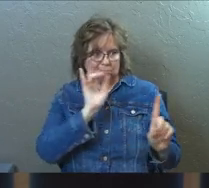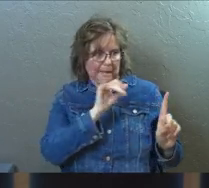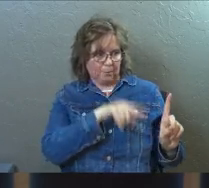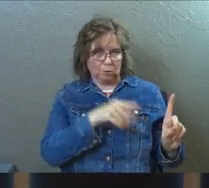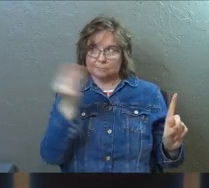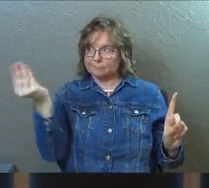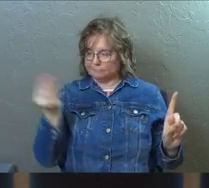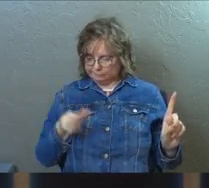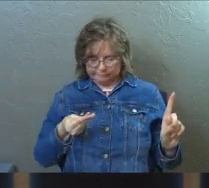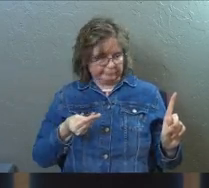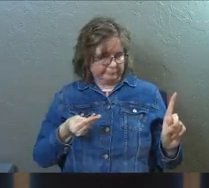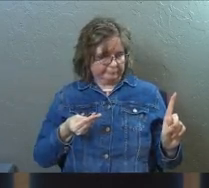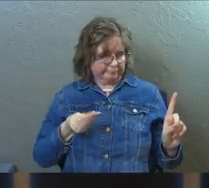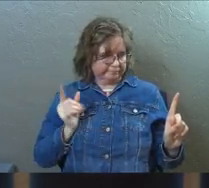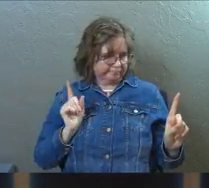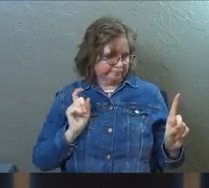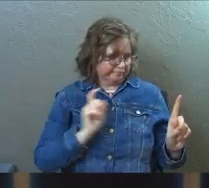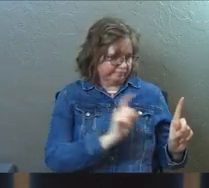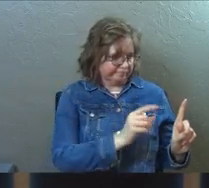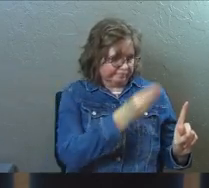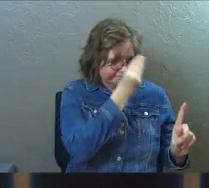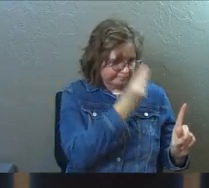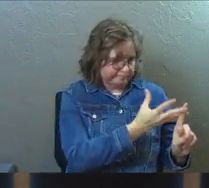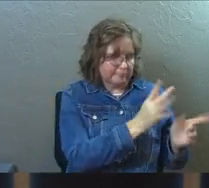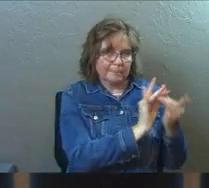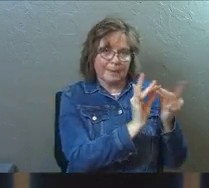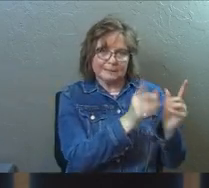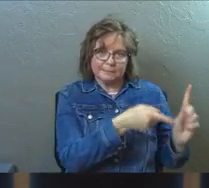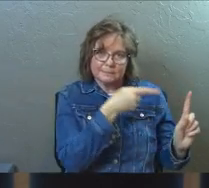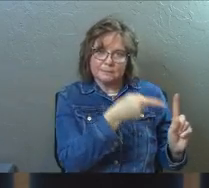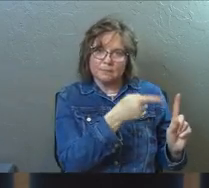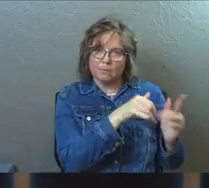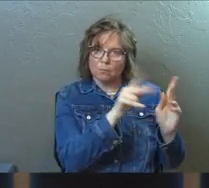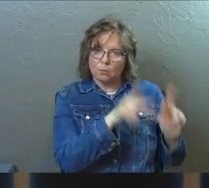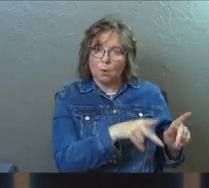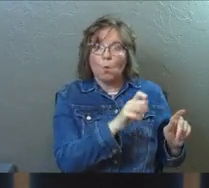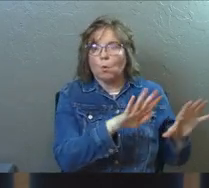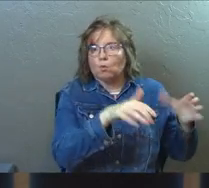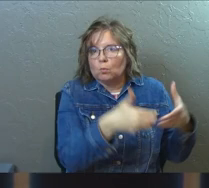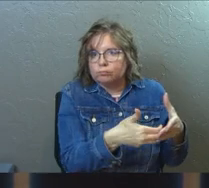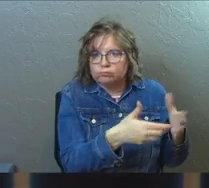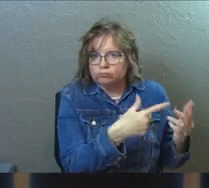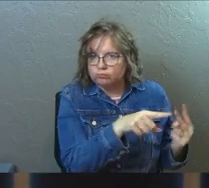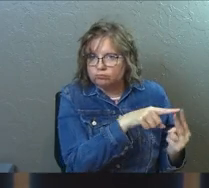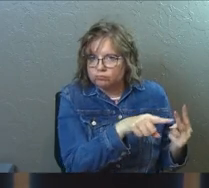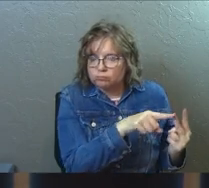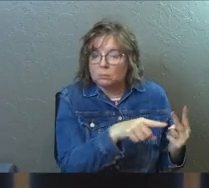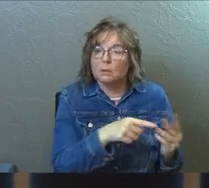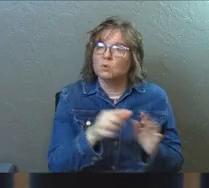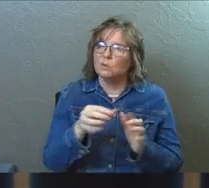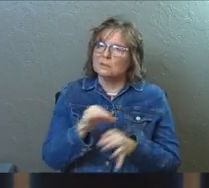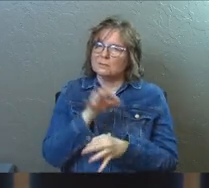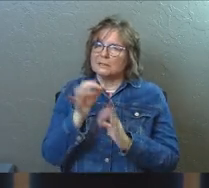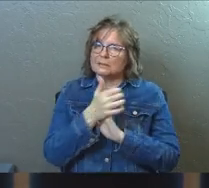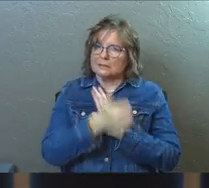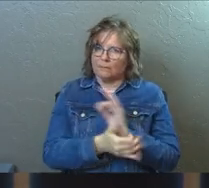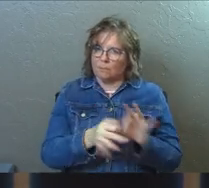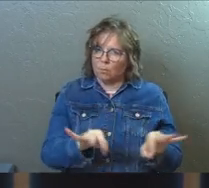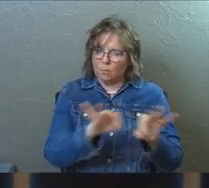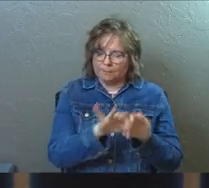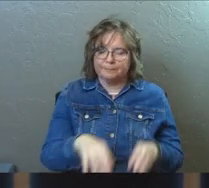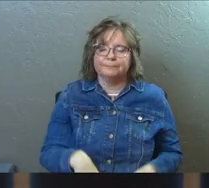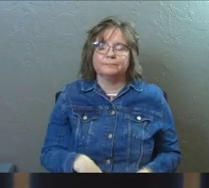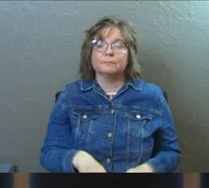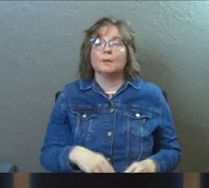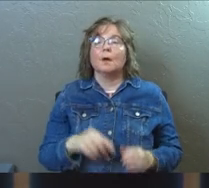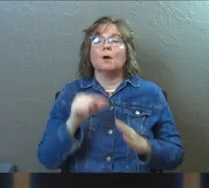group of people, and they're meant to share that message with that person, and that's a prophet, so these spiritual gifts are going to be important in the message, verse two,